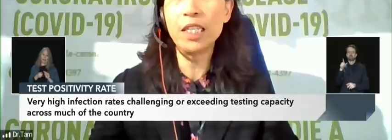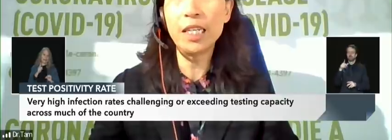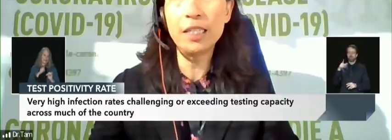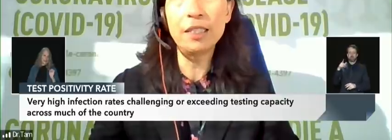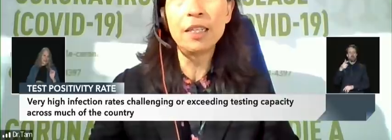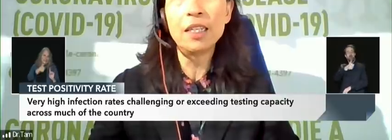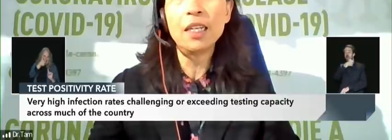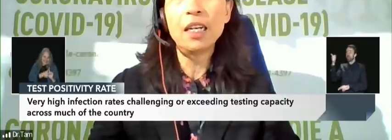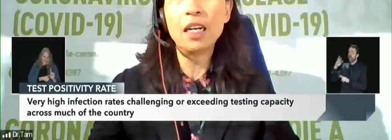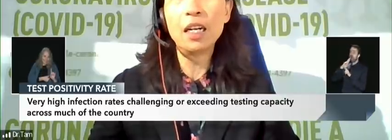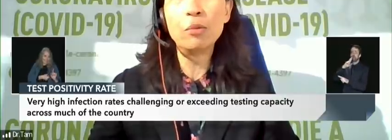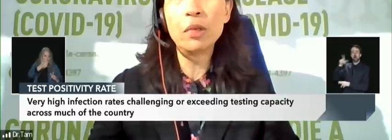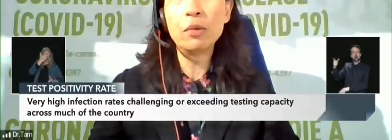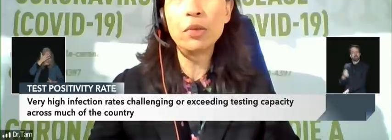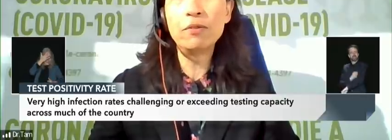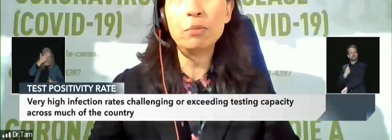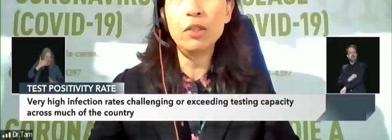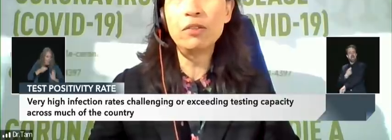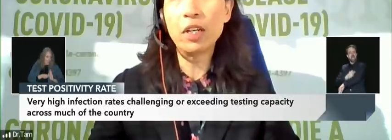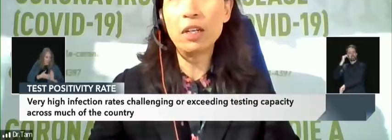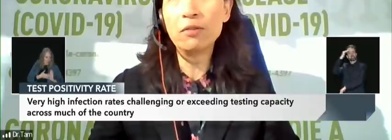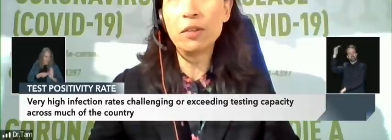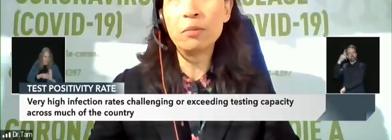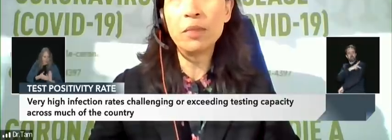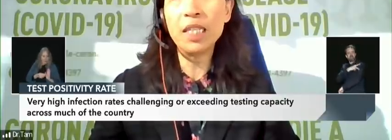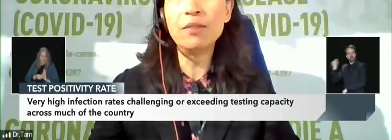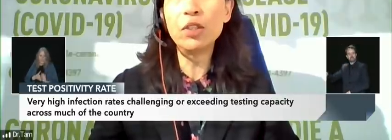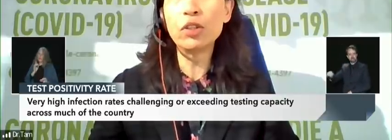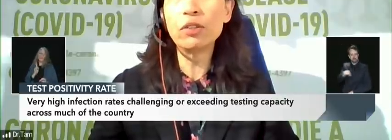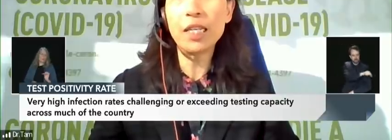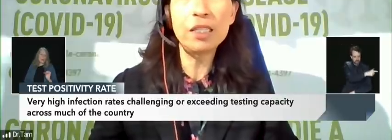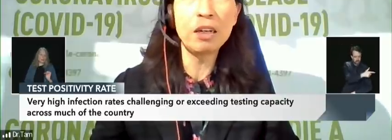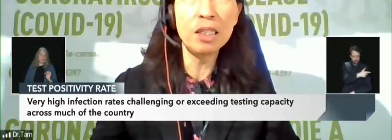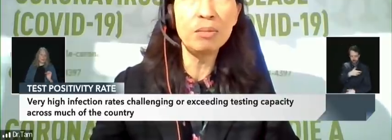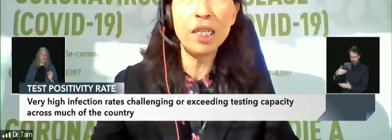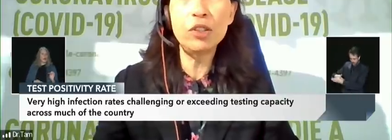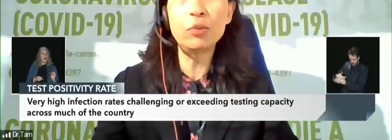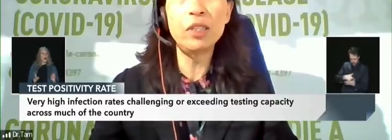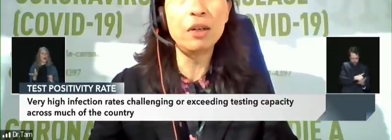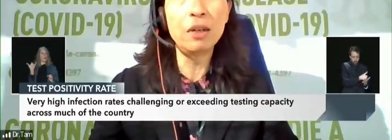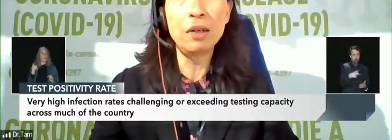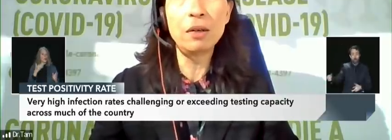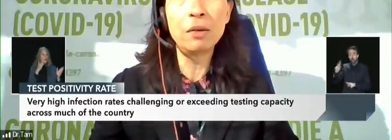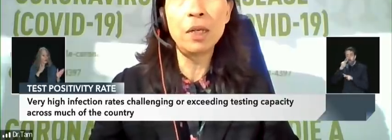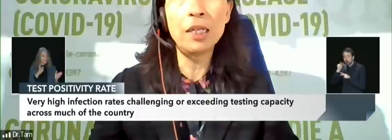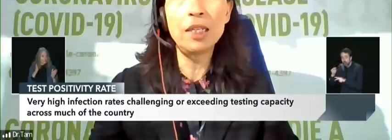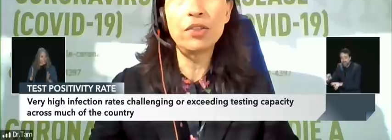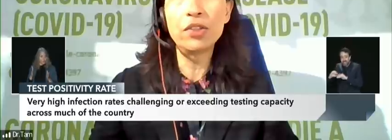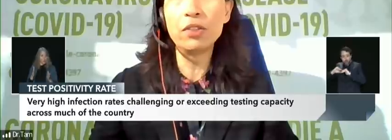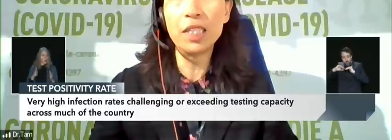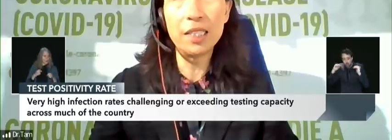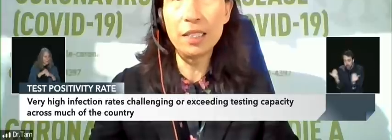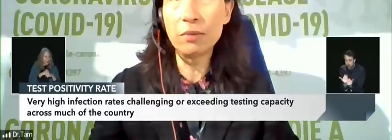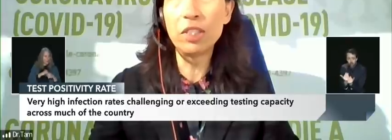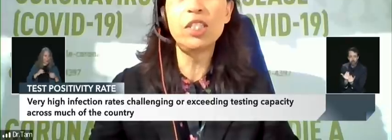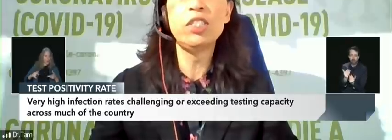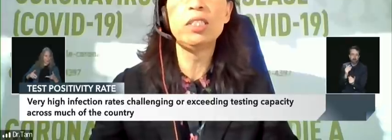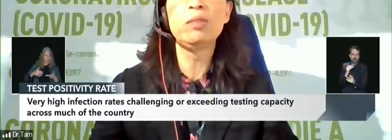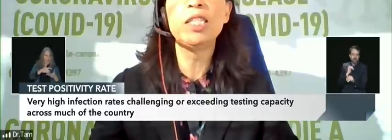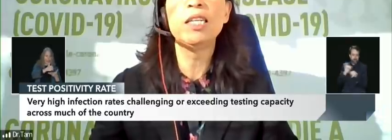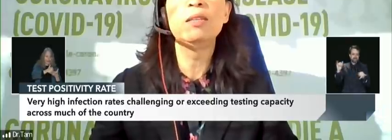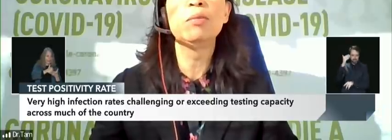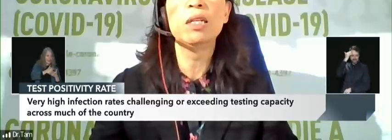track every case we've moved on from individual case contact management as soon as this